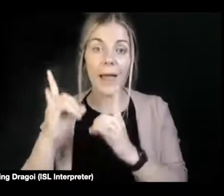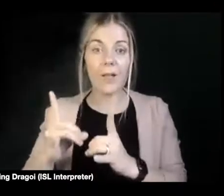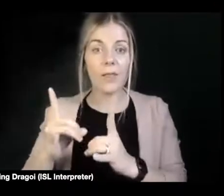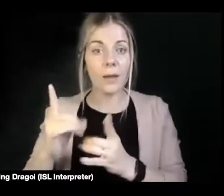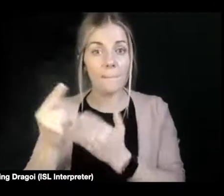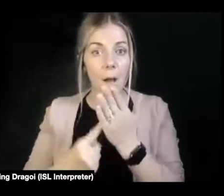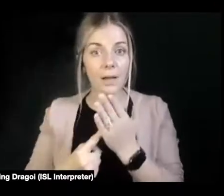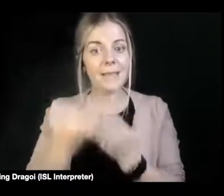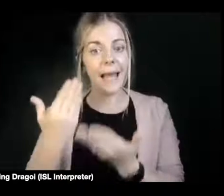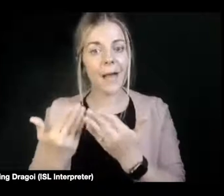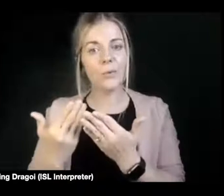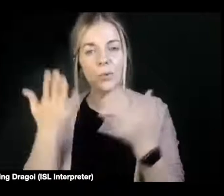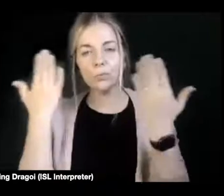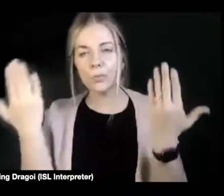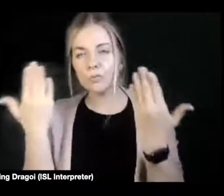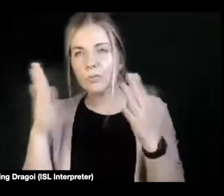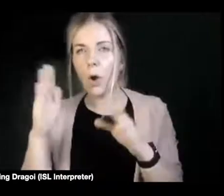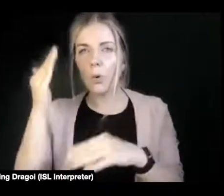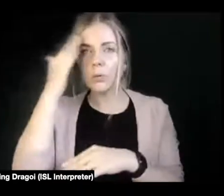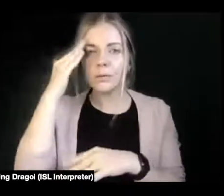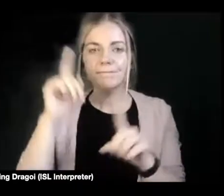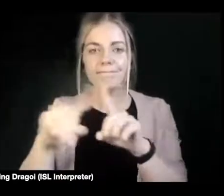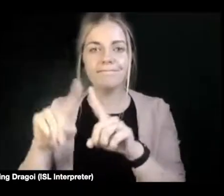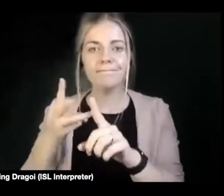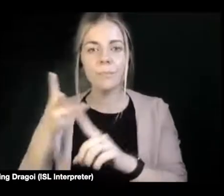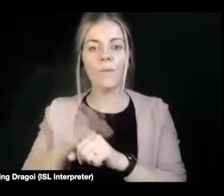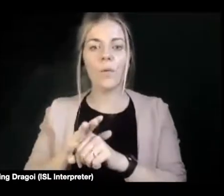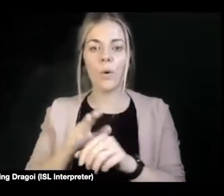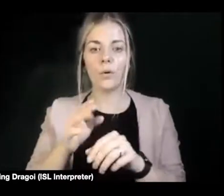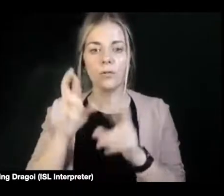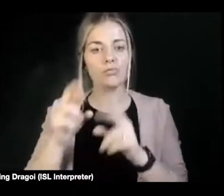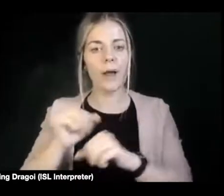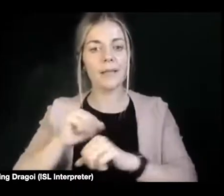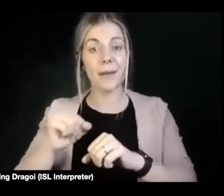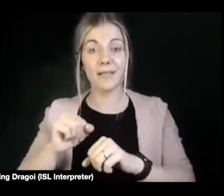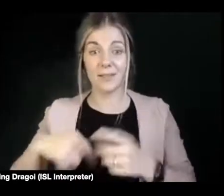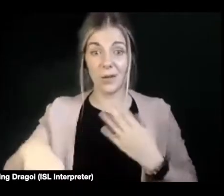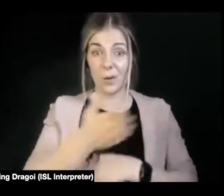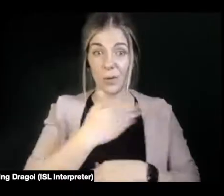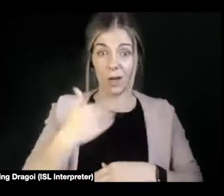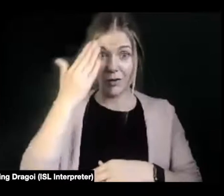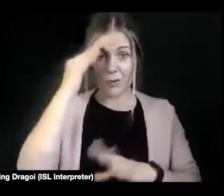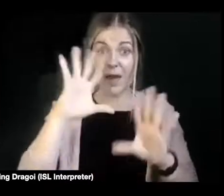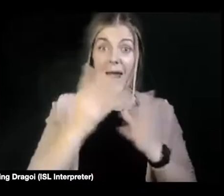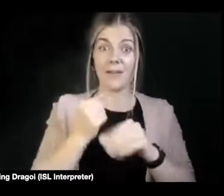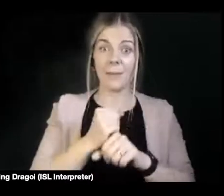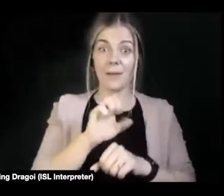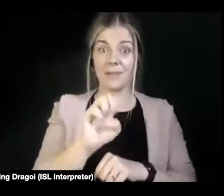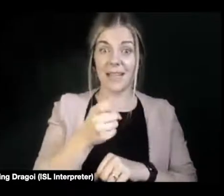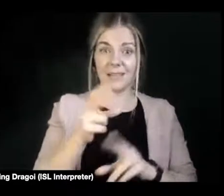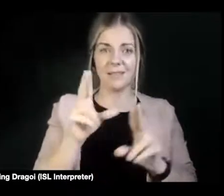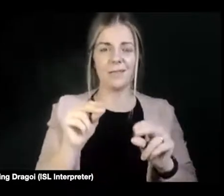spaces. None of us know everything there is to know about sex, as it is human beings that have been having sex for eons.